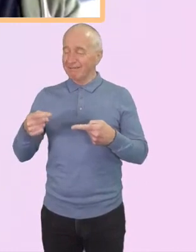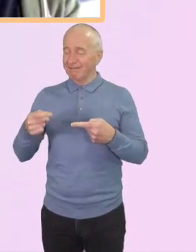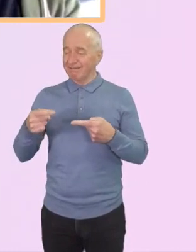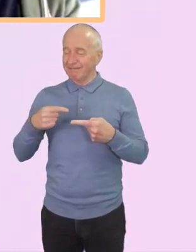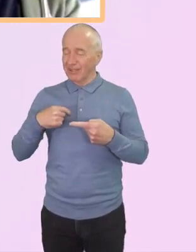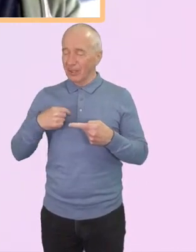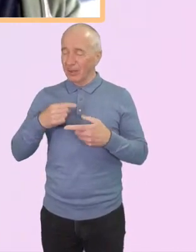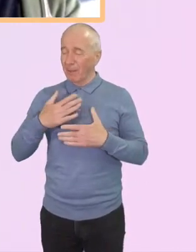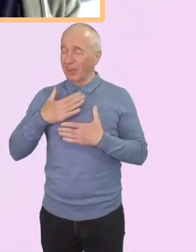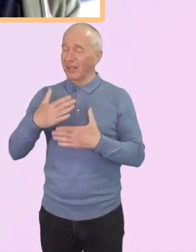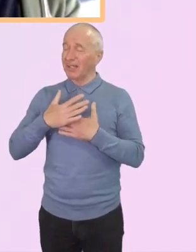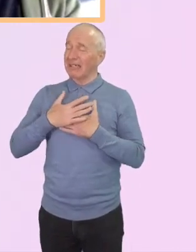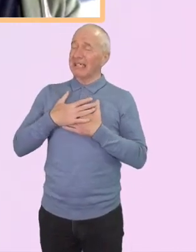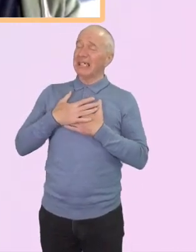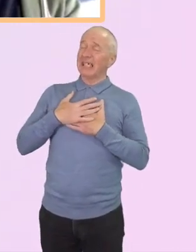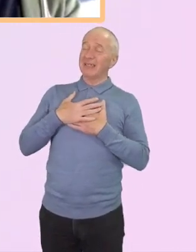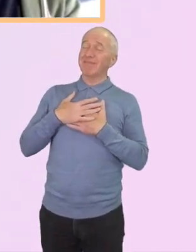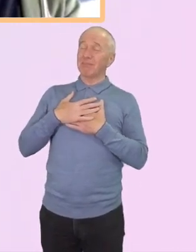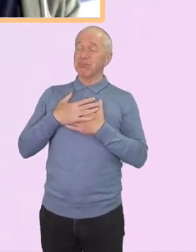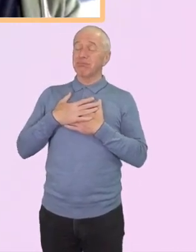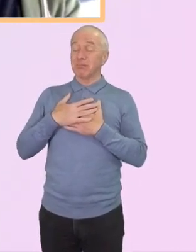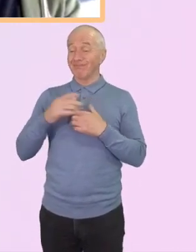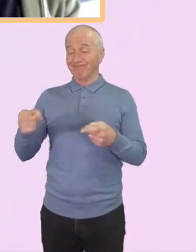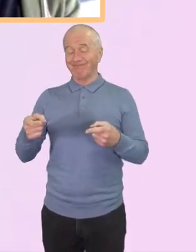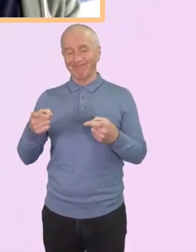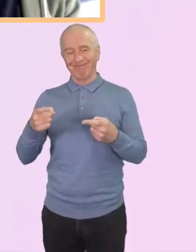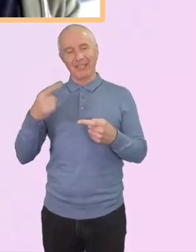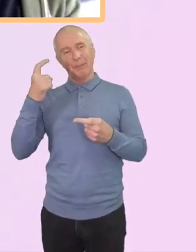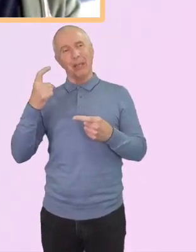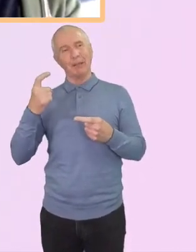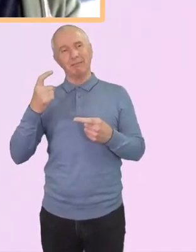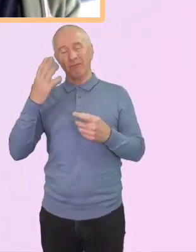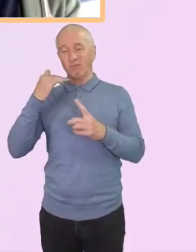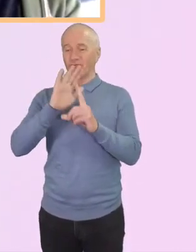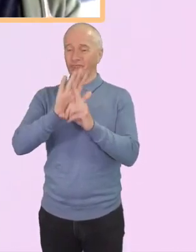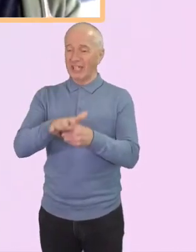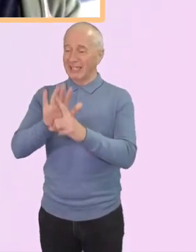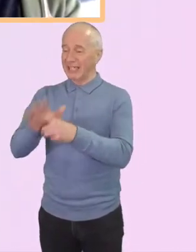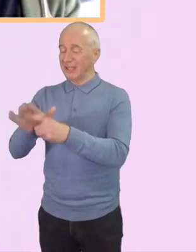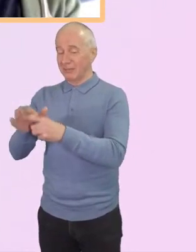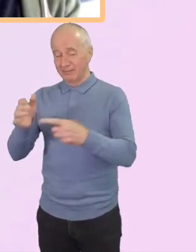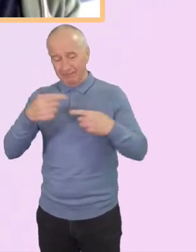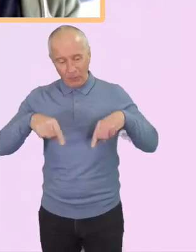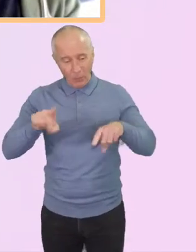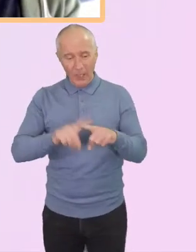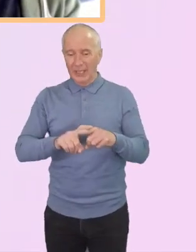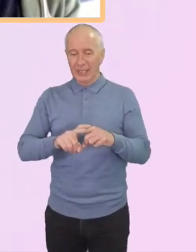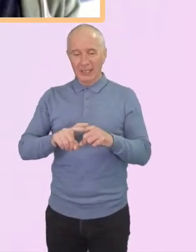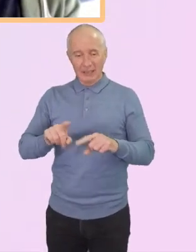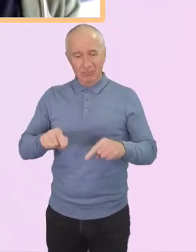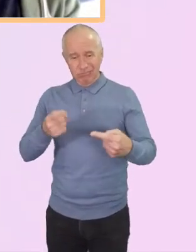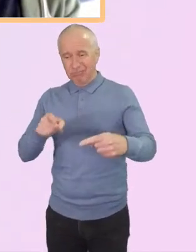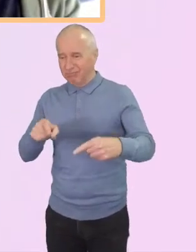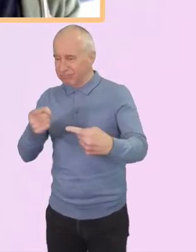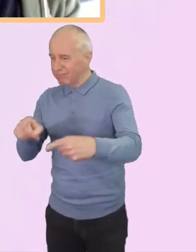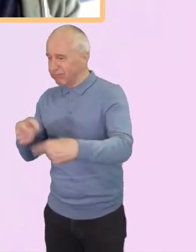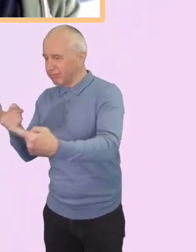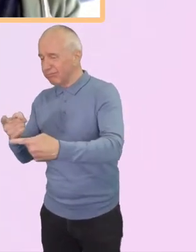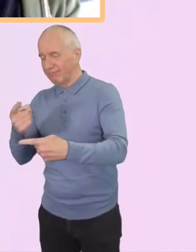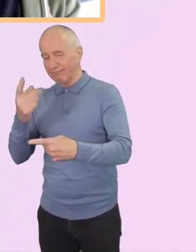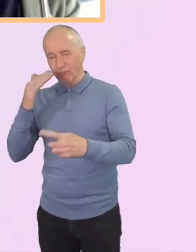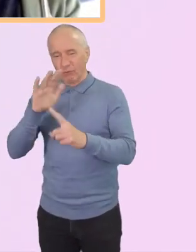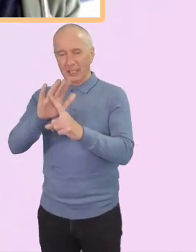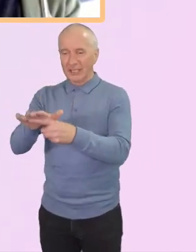rethink racism and particularly our role of fighting against racism as Christians. For too long,